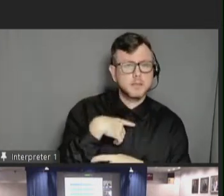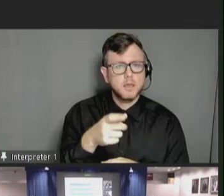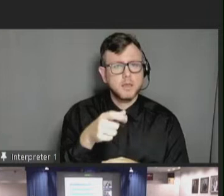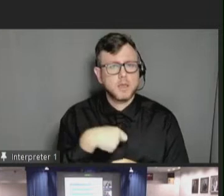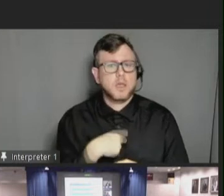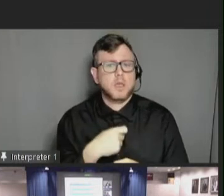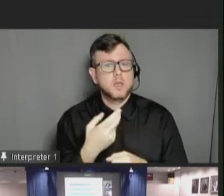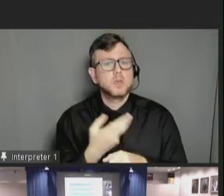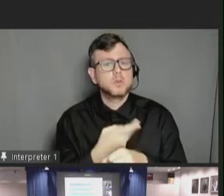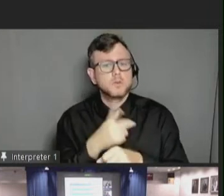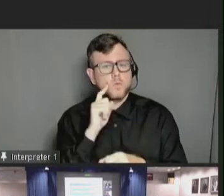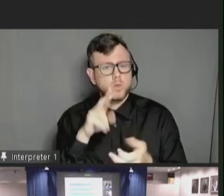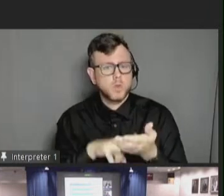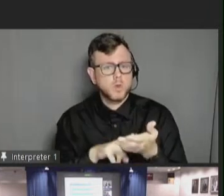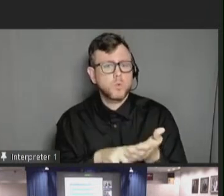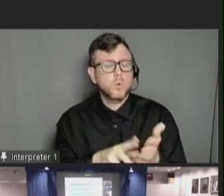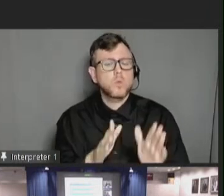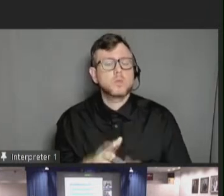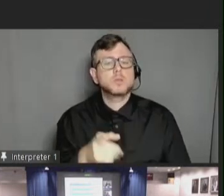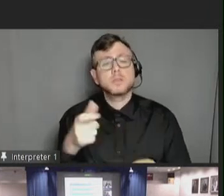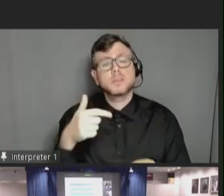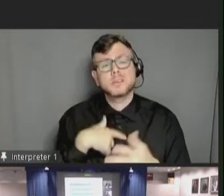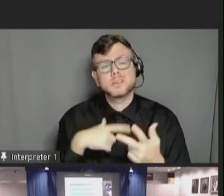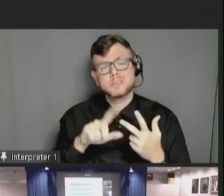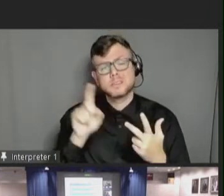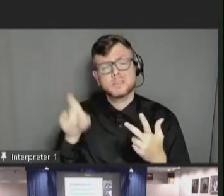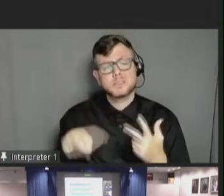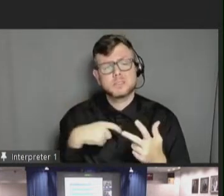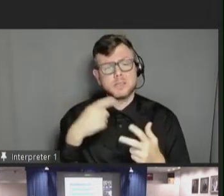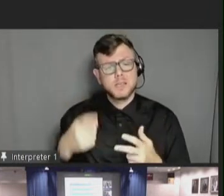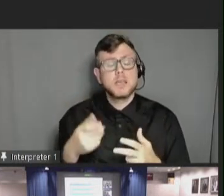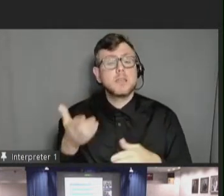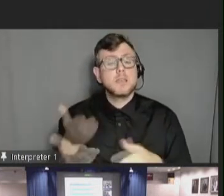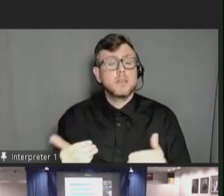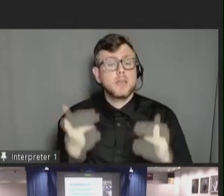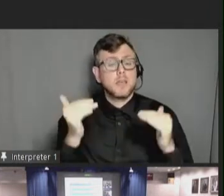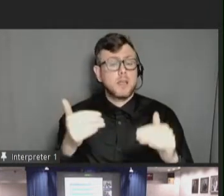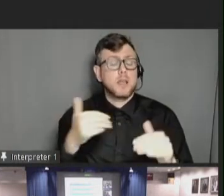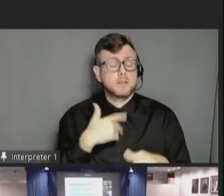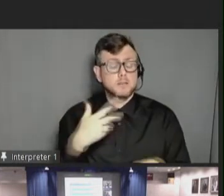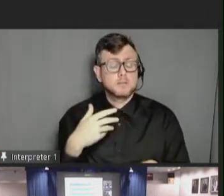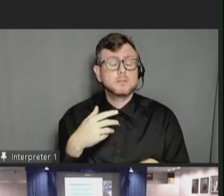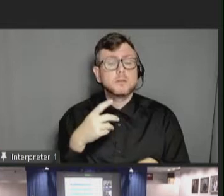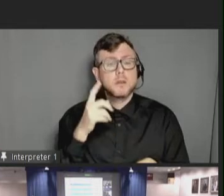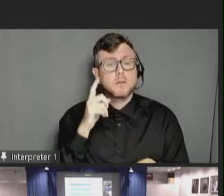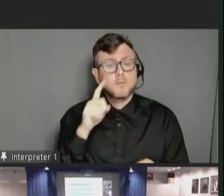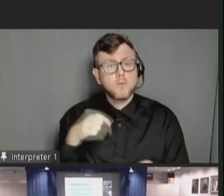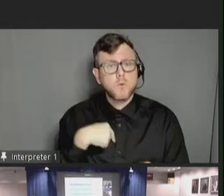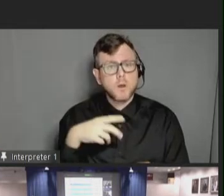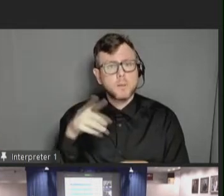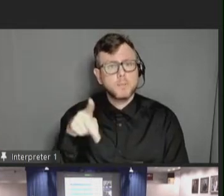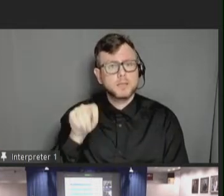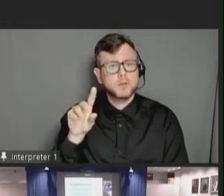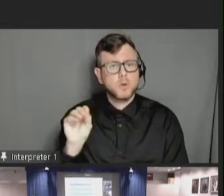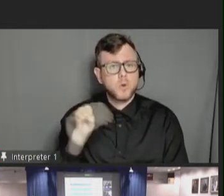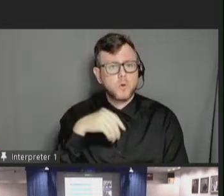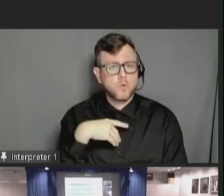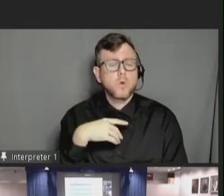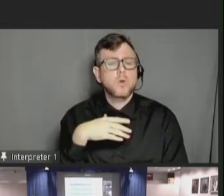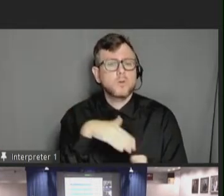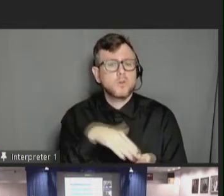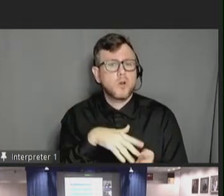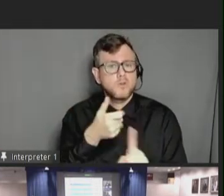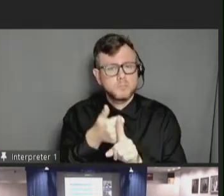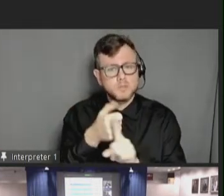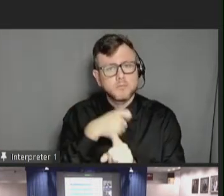And finally, Texas is using some of the enhanced federal funds to provide paid time off for providers themselves to receive